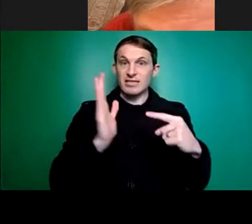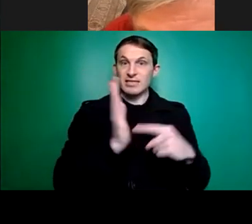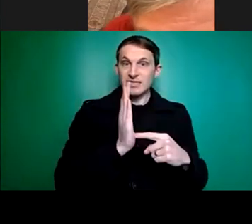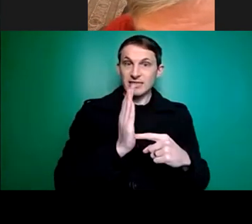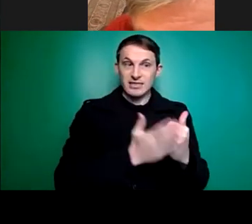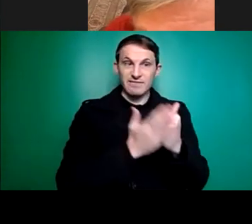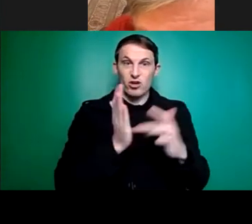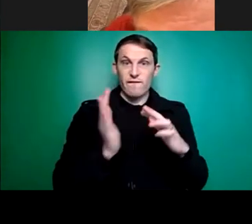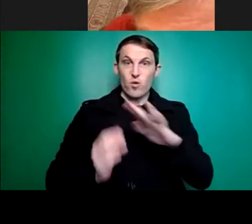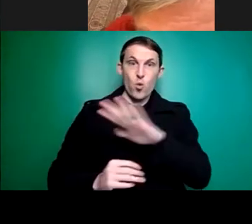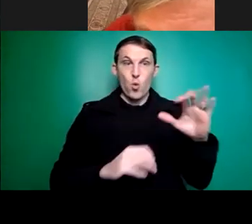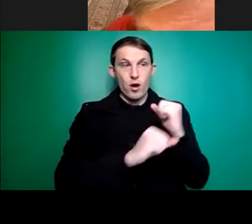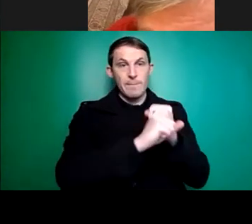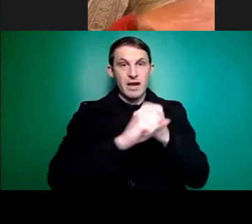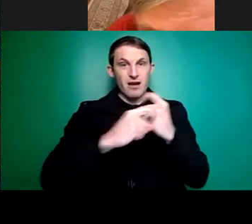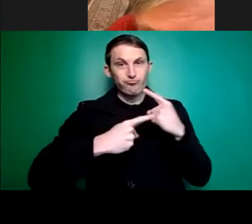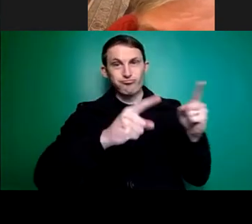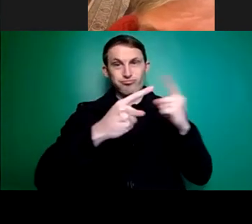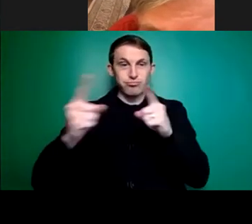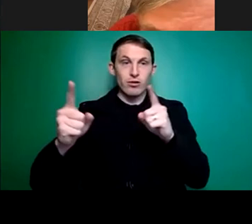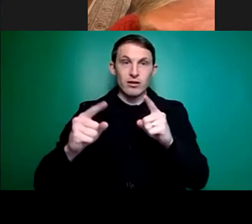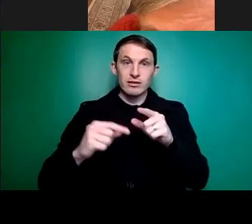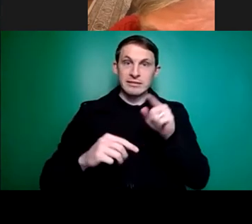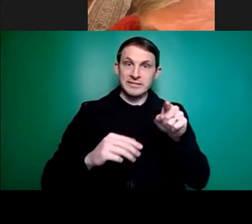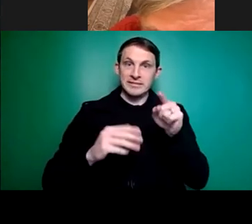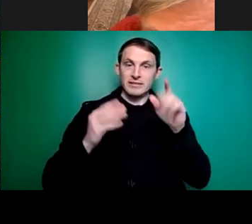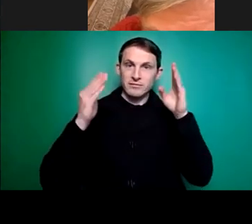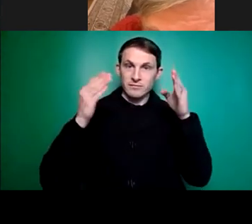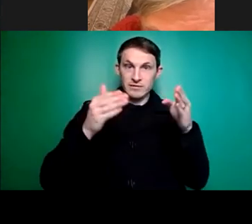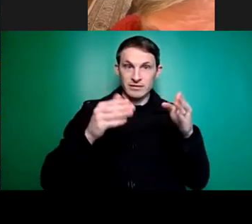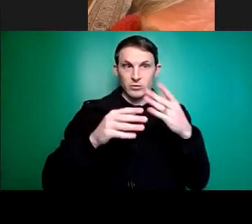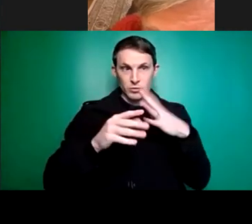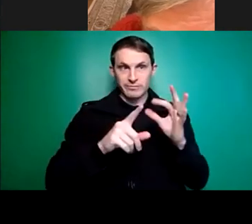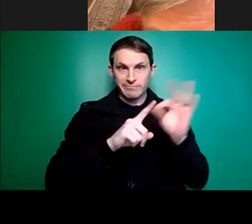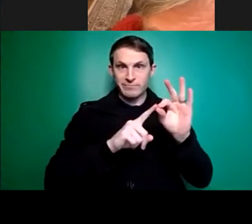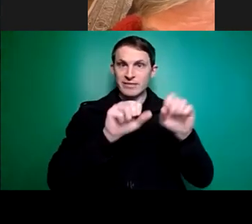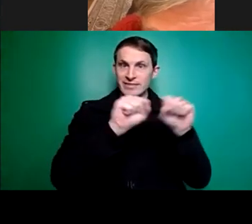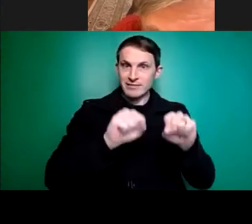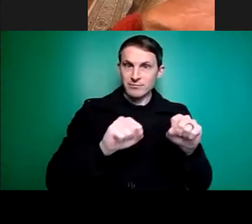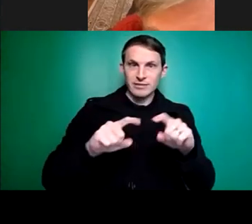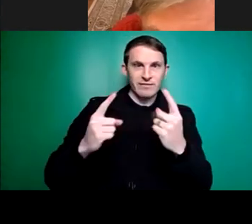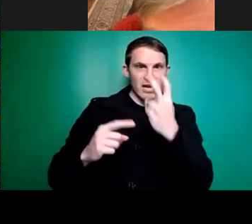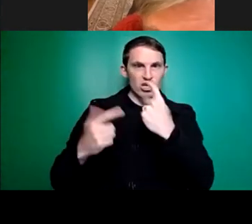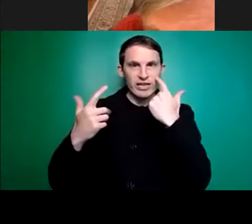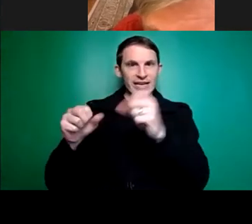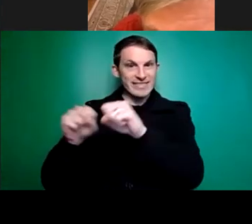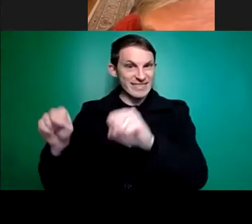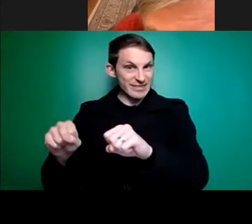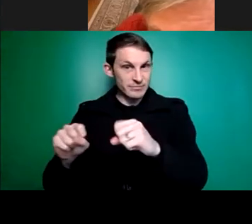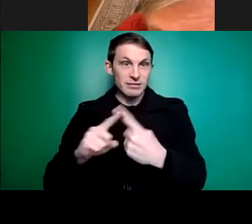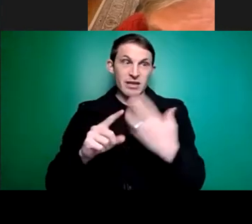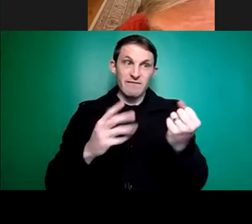looks at a scheme which is separate to the aged care system for that very reason, that you might actually have a group of people who